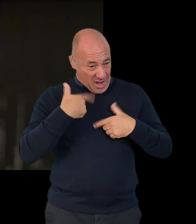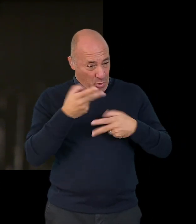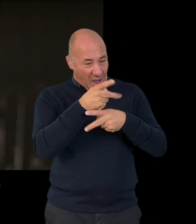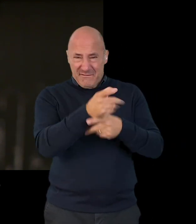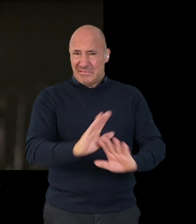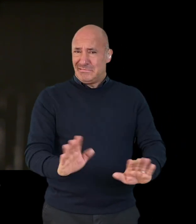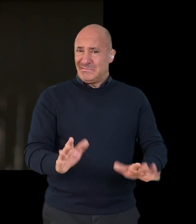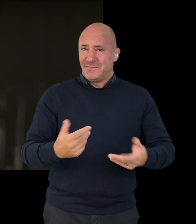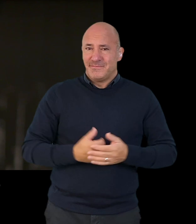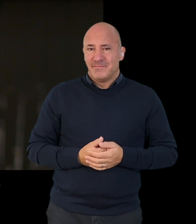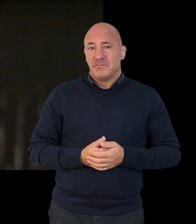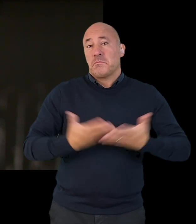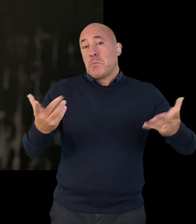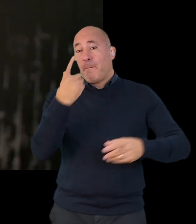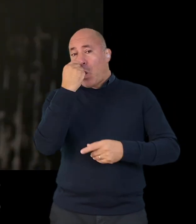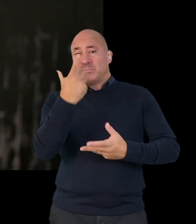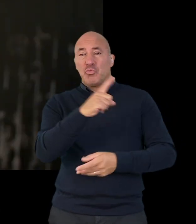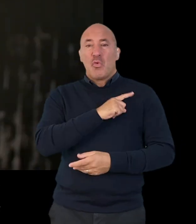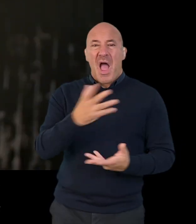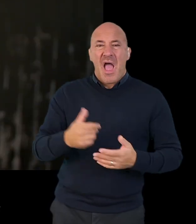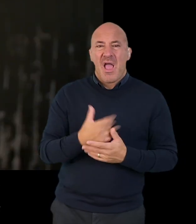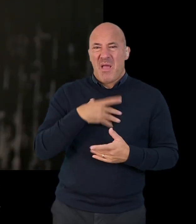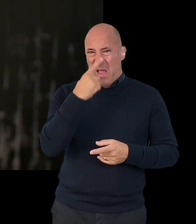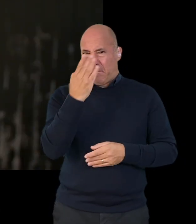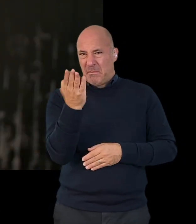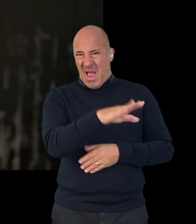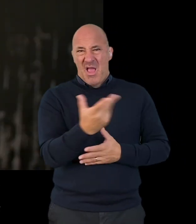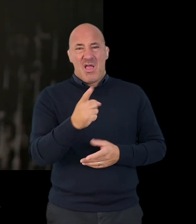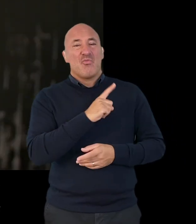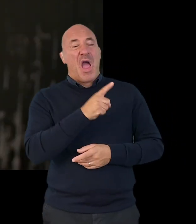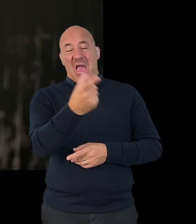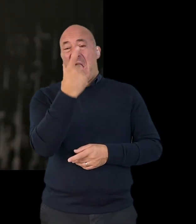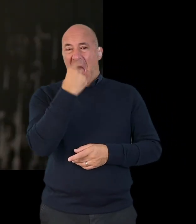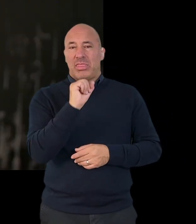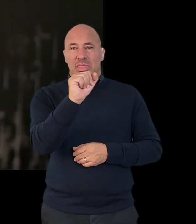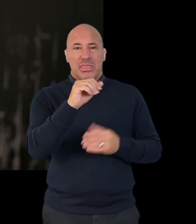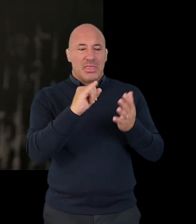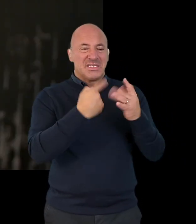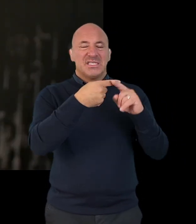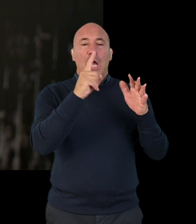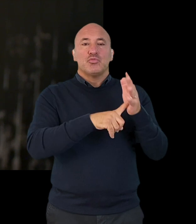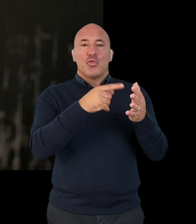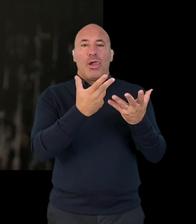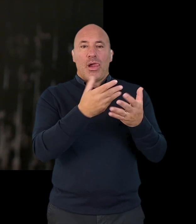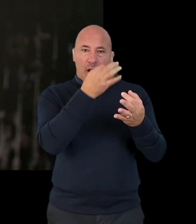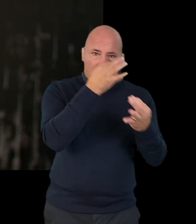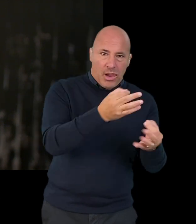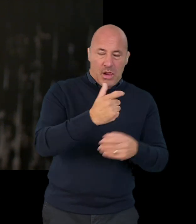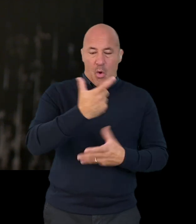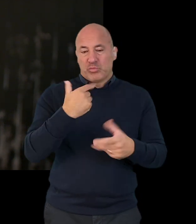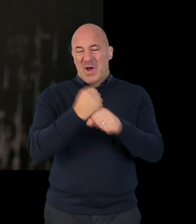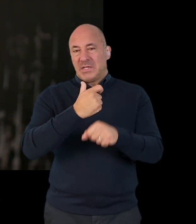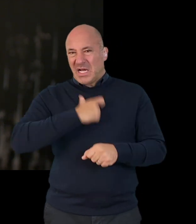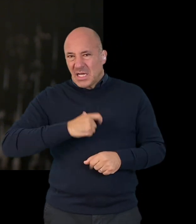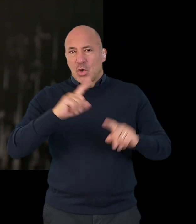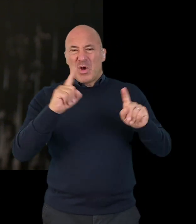you do not need the UK to protect you. Another reason maybe the Home Office may think that you will be able to go back to your country because you will